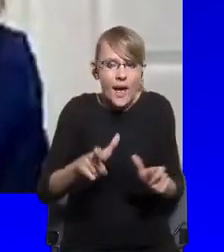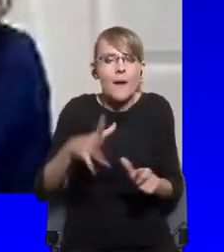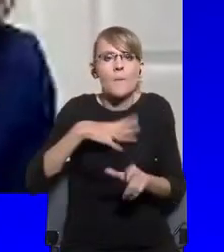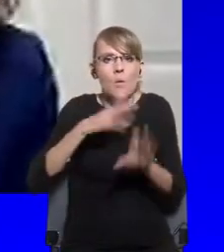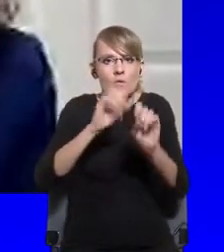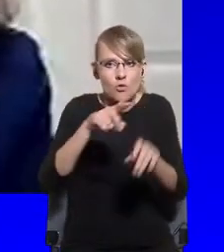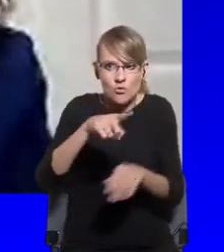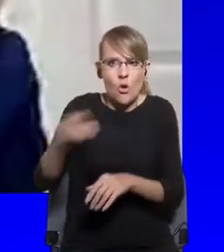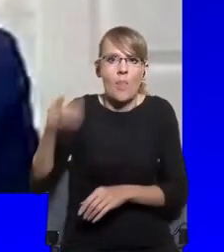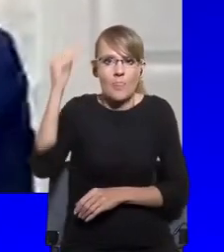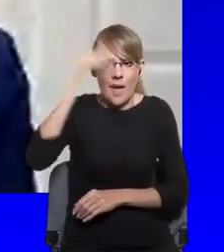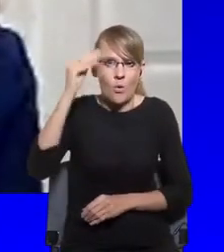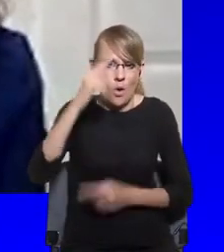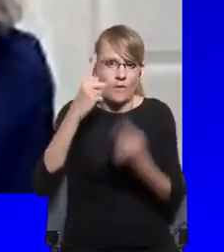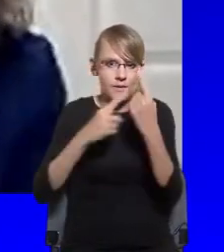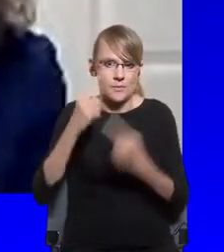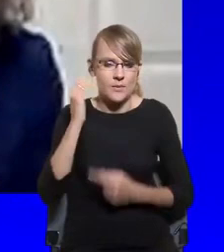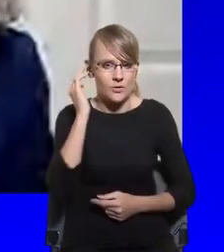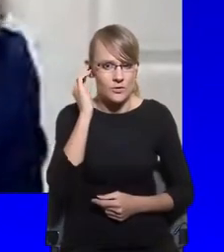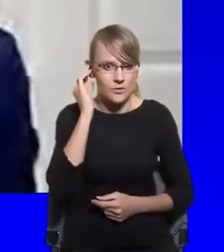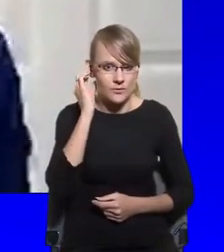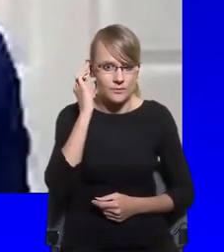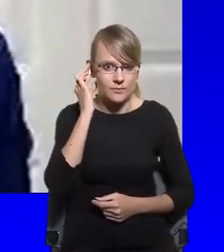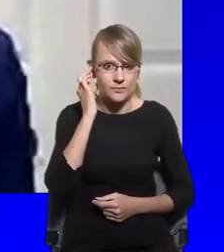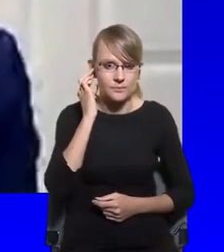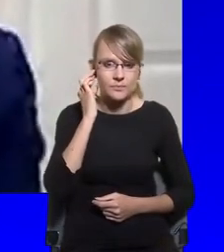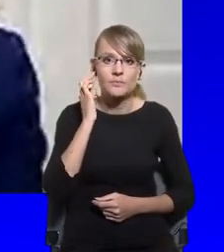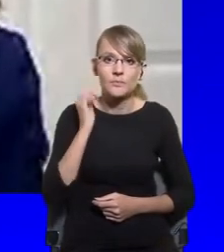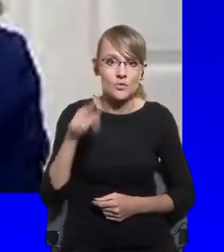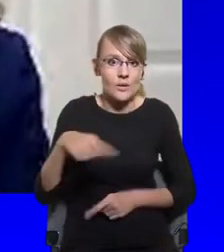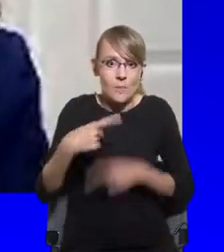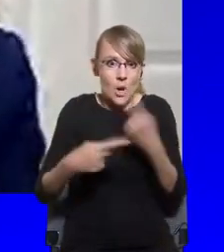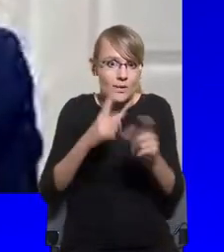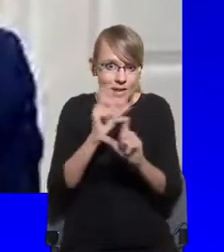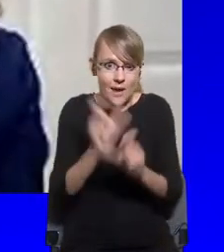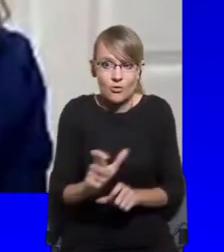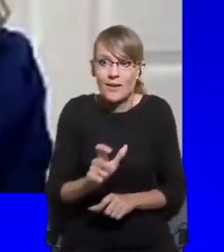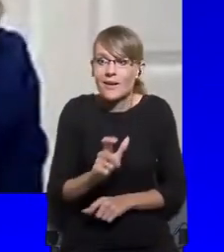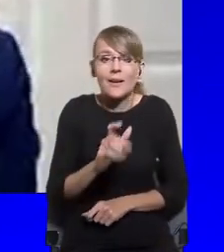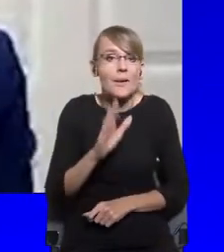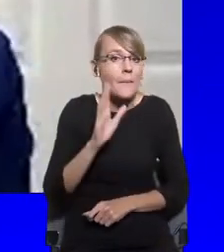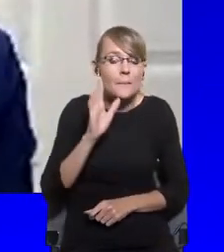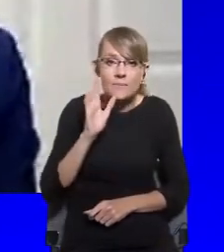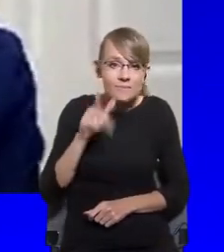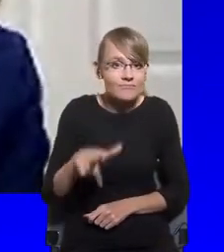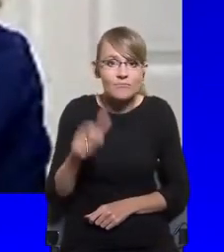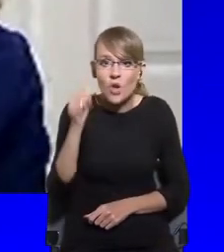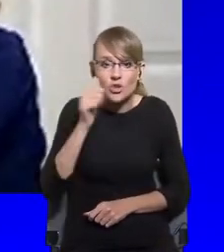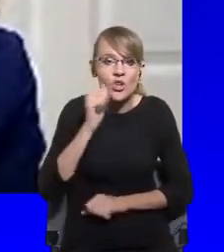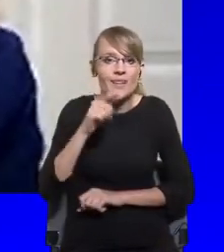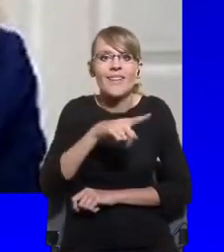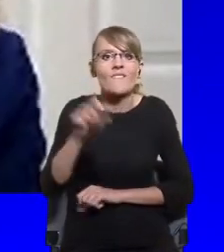Almost every day, Italian citizens are presented with